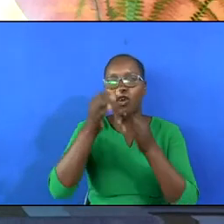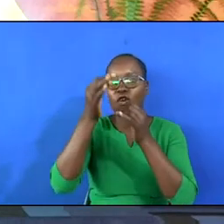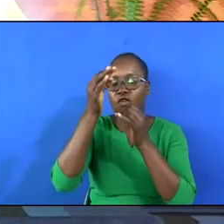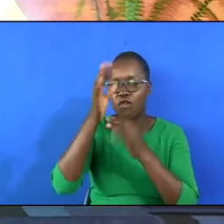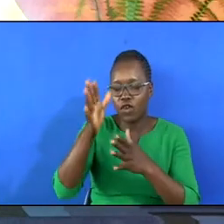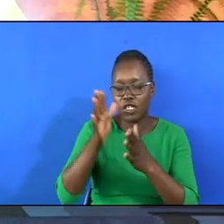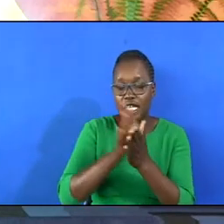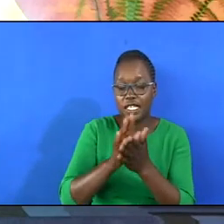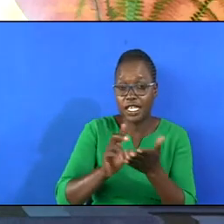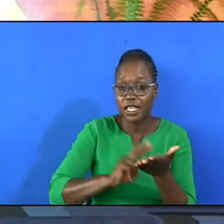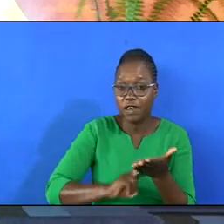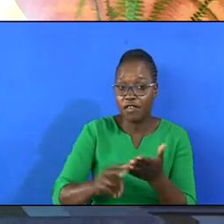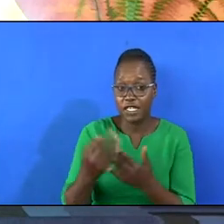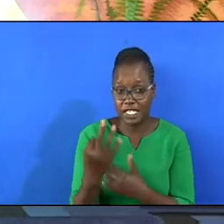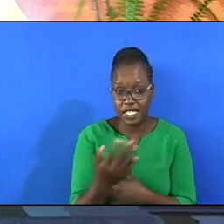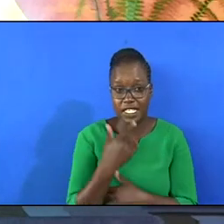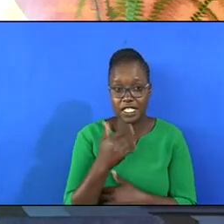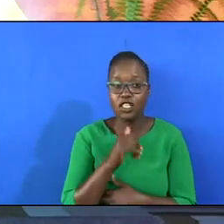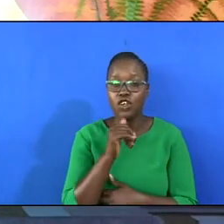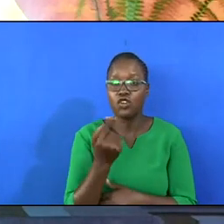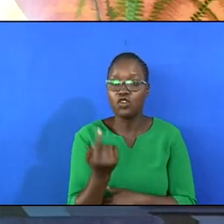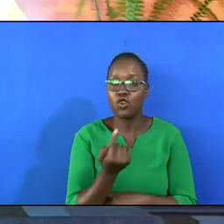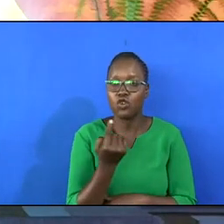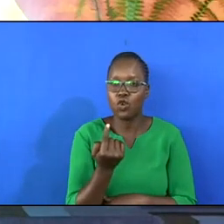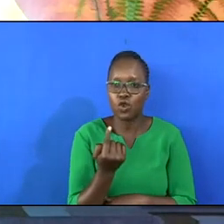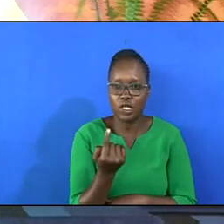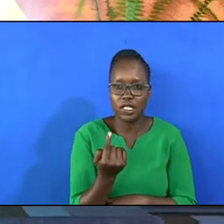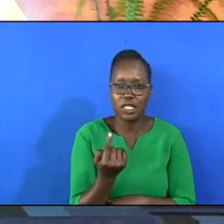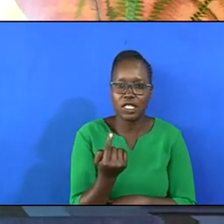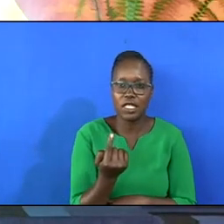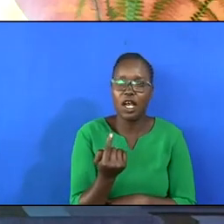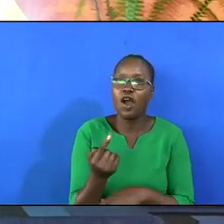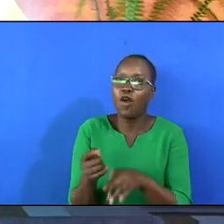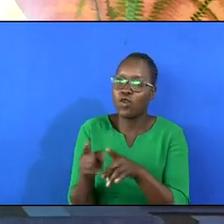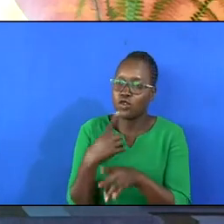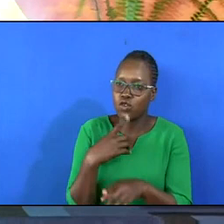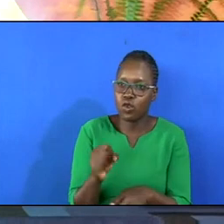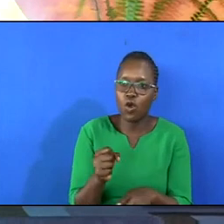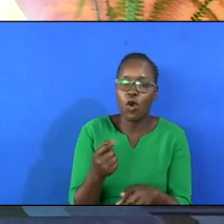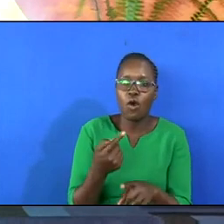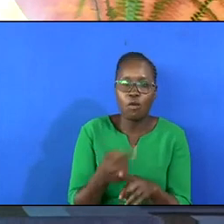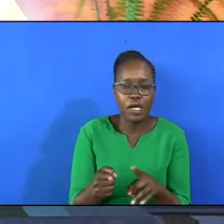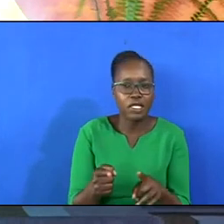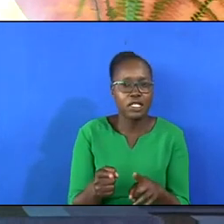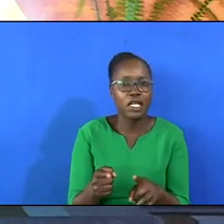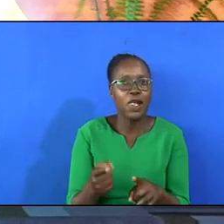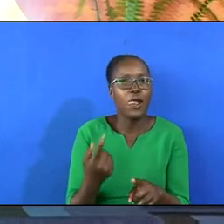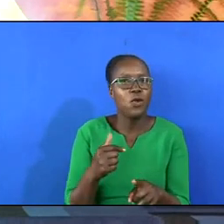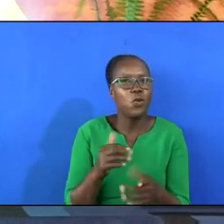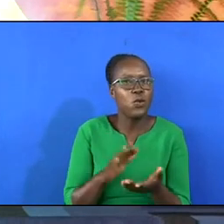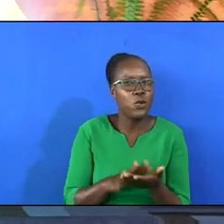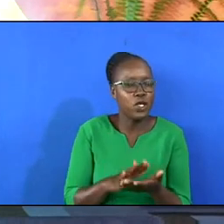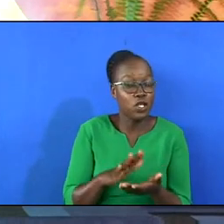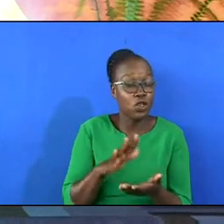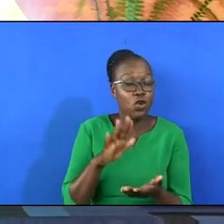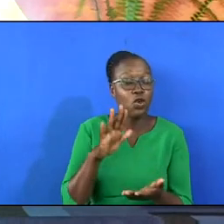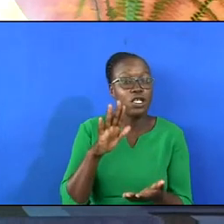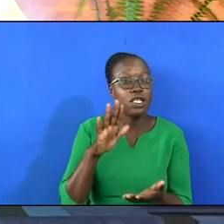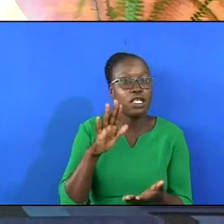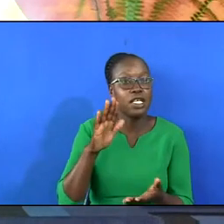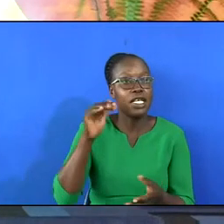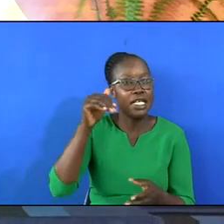And then verse 3 he says not only so. He adds another blessings. We also